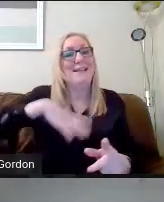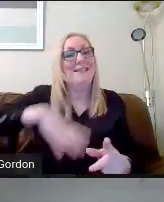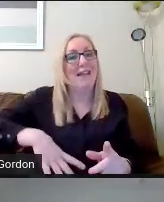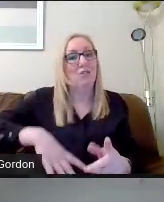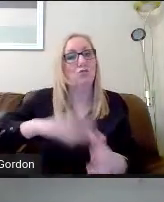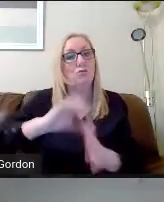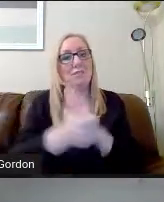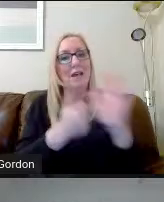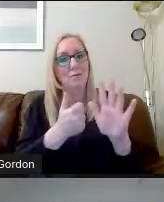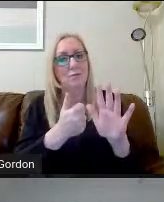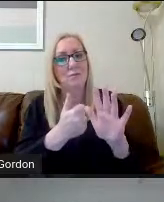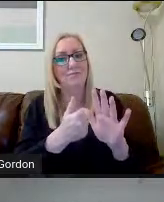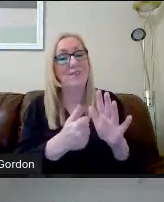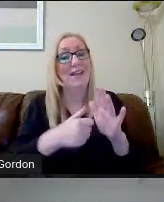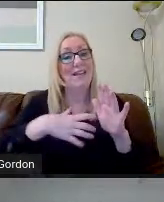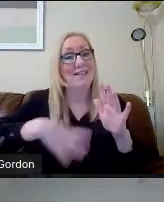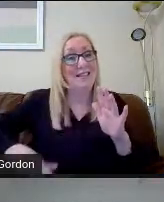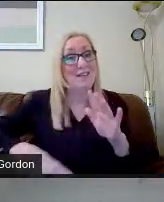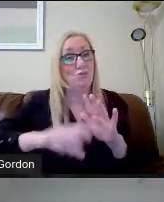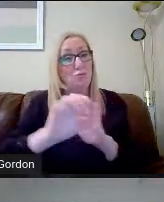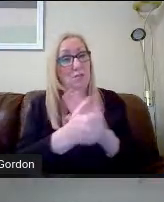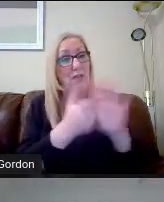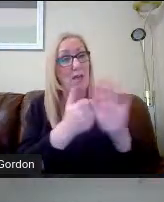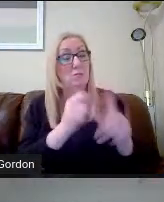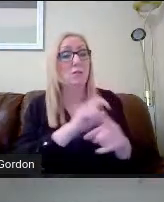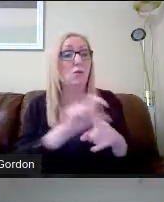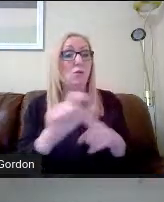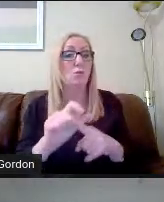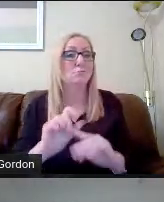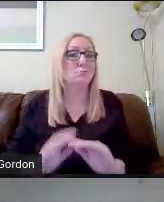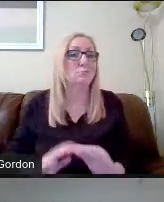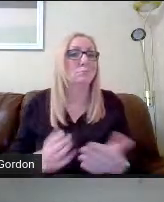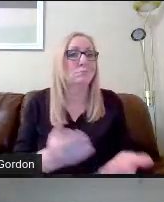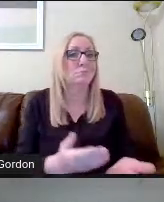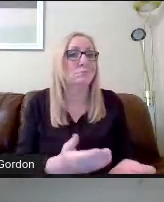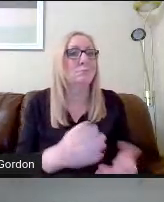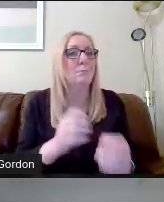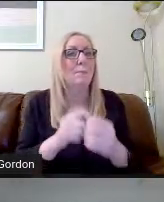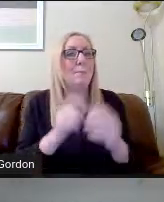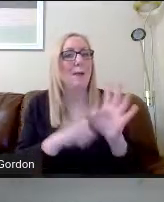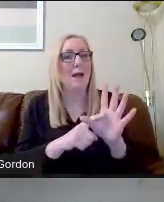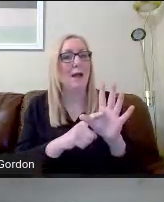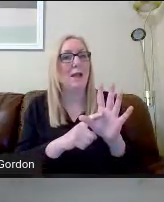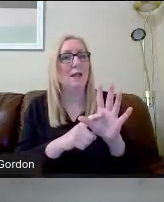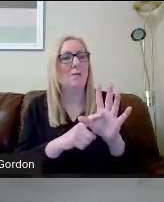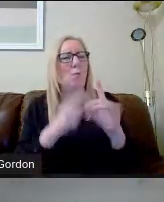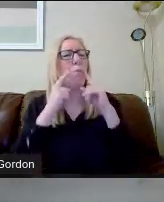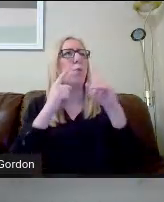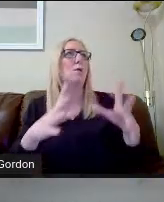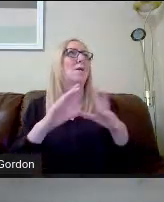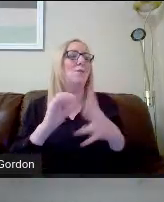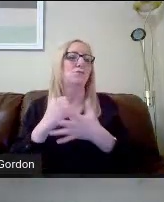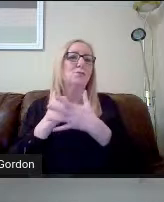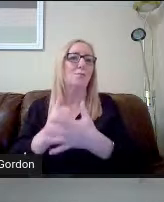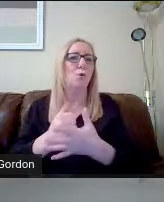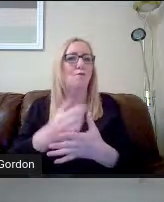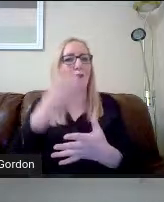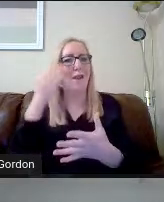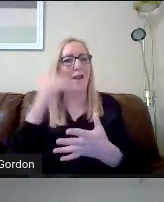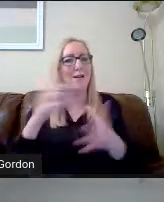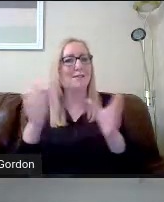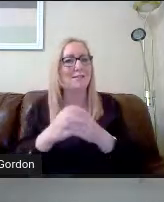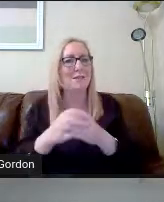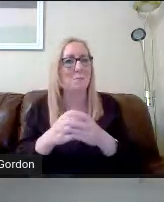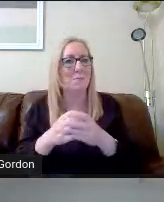Essential Skills is a course that's delivered by our wonderful Support for Learning team, which is led by